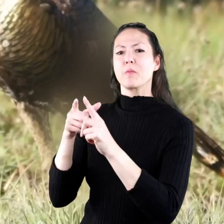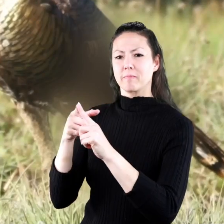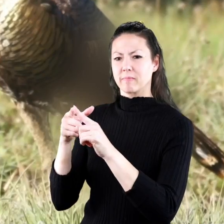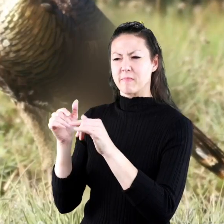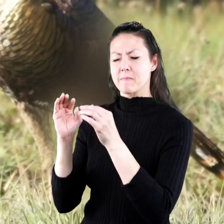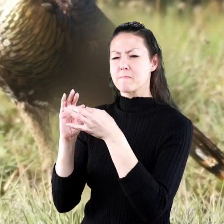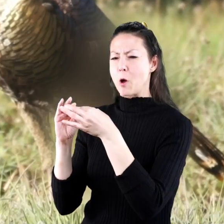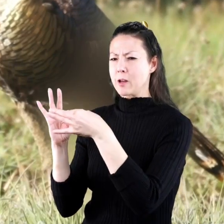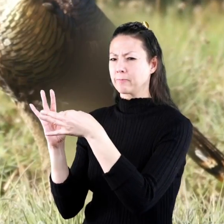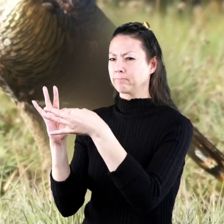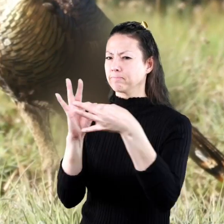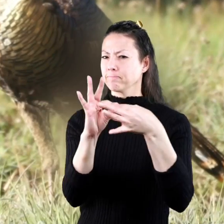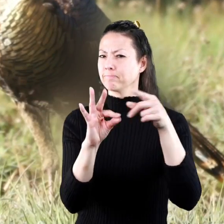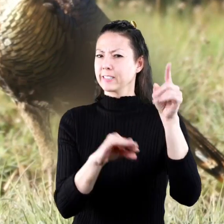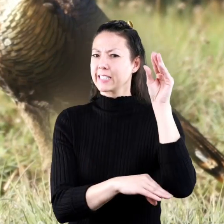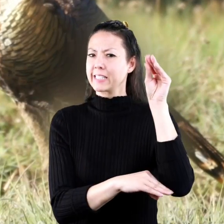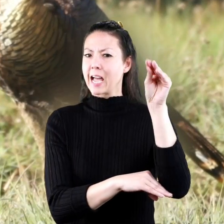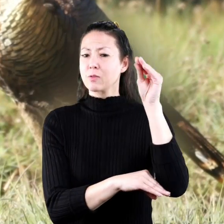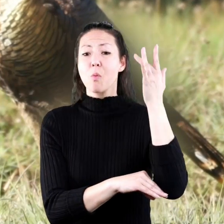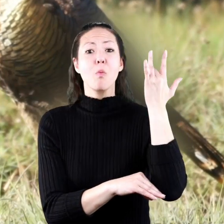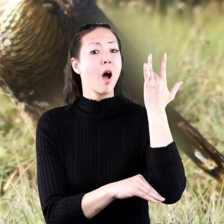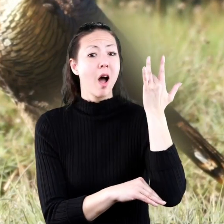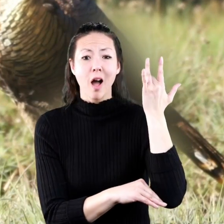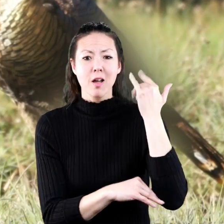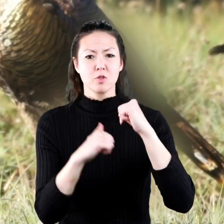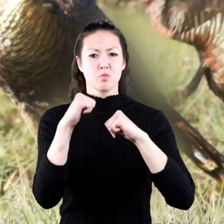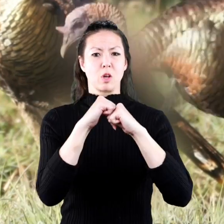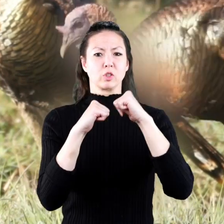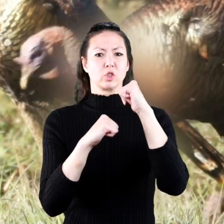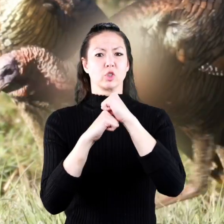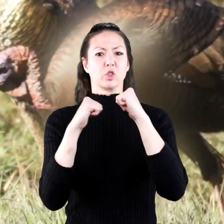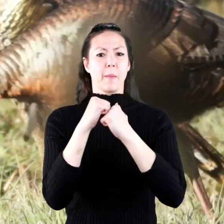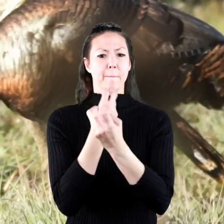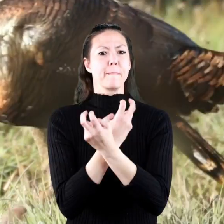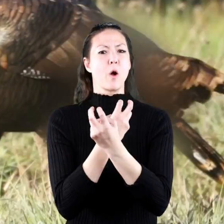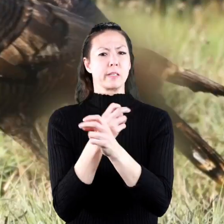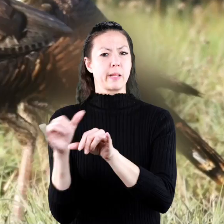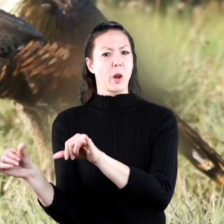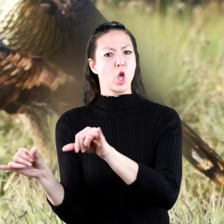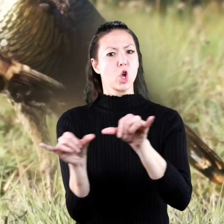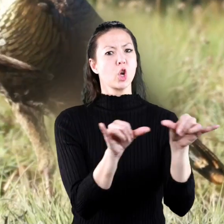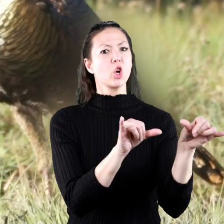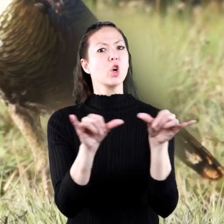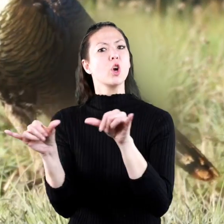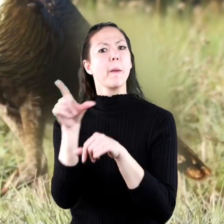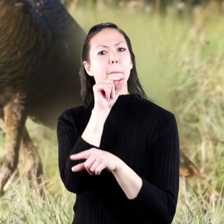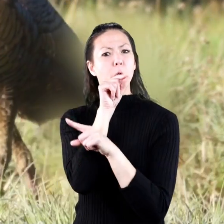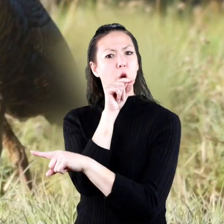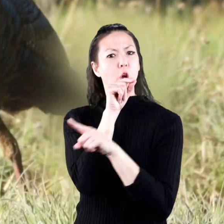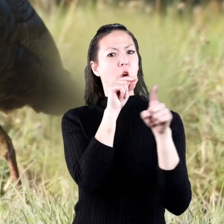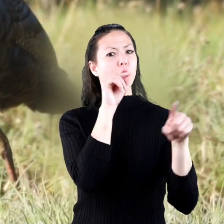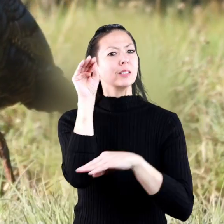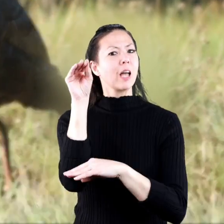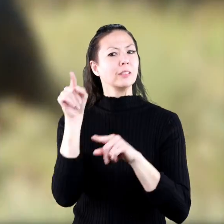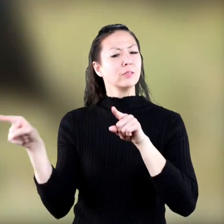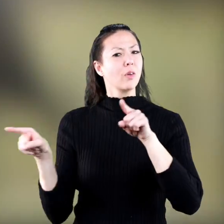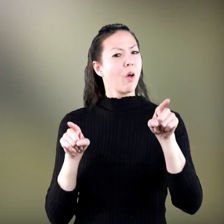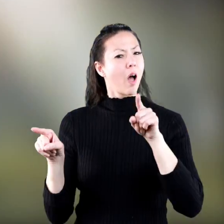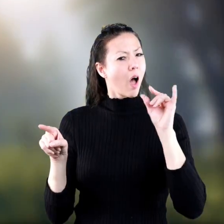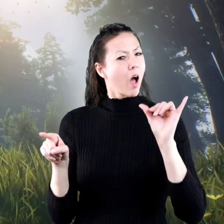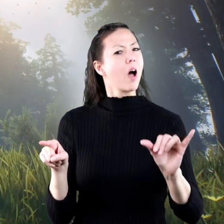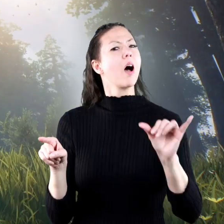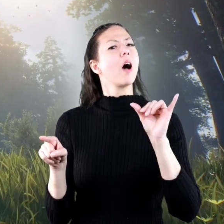modern birds may be distantly related to the dinosaurs because their bone structure is very similar wow